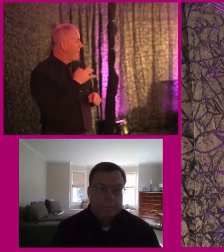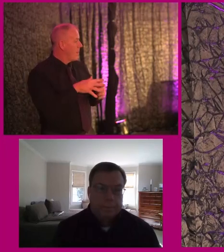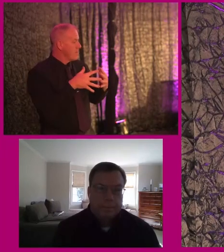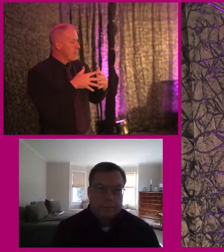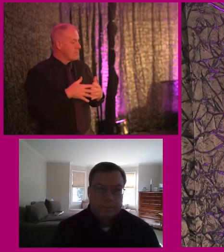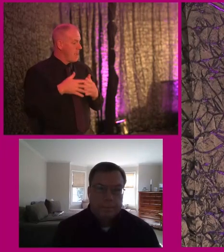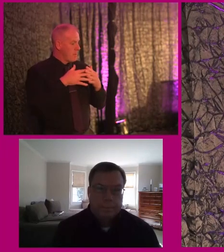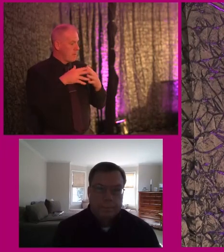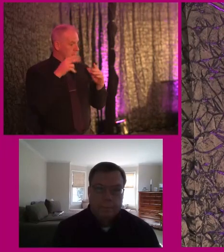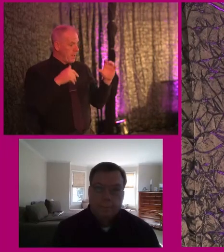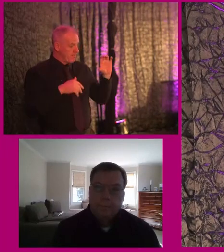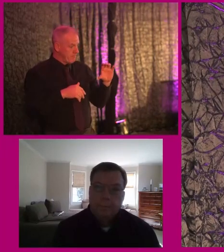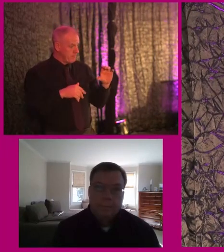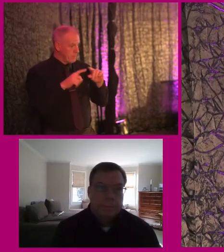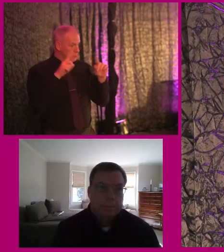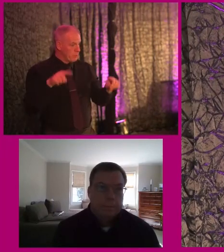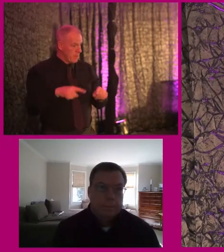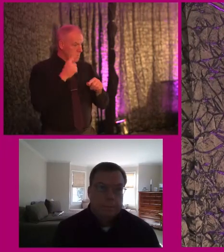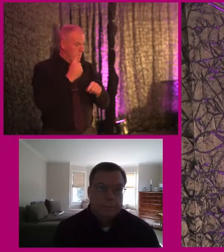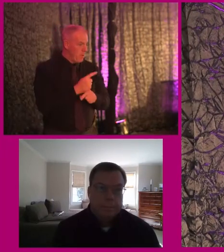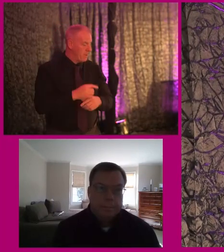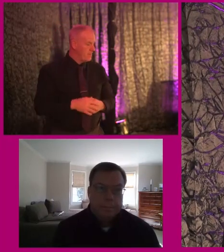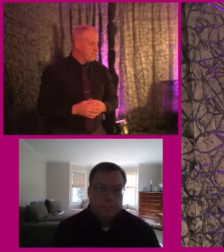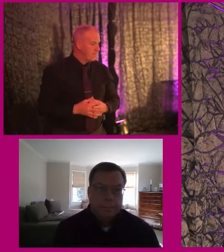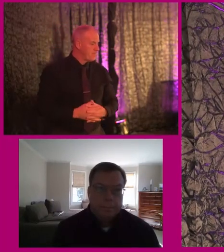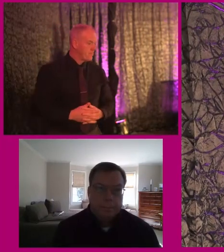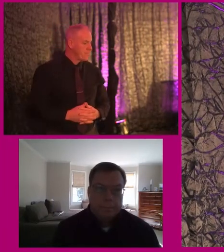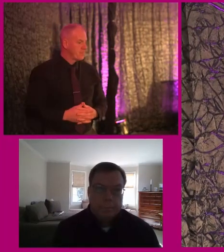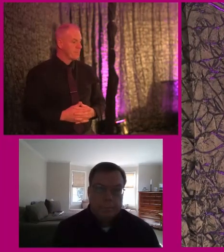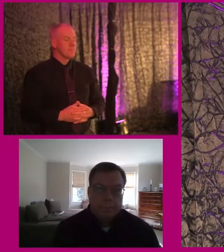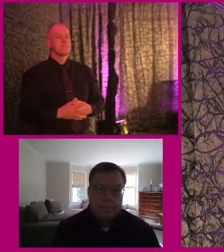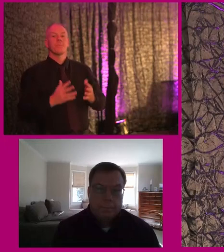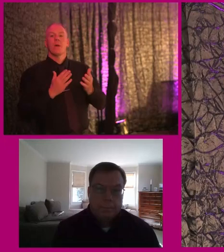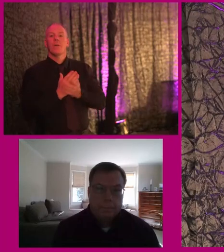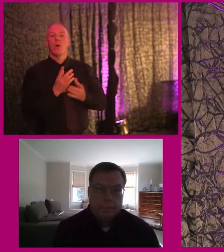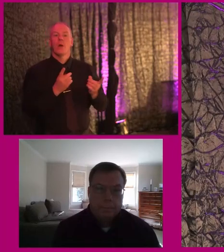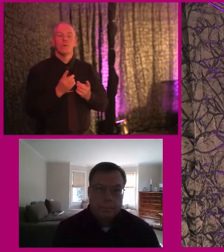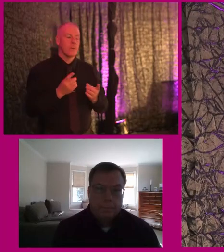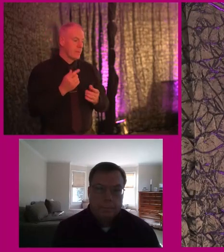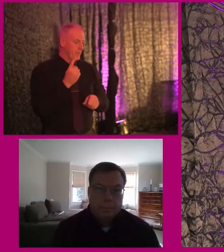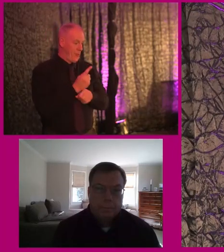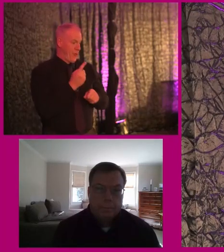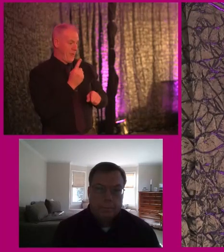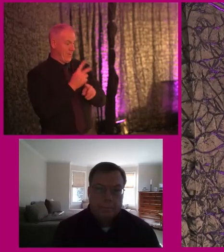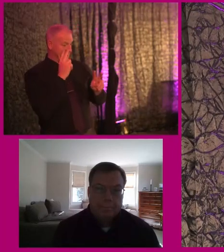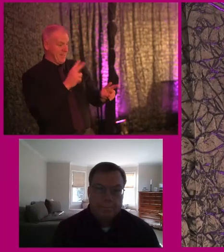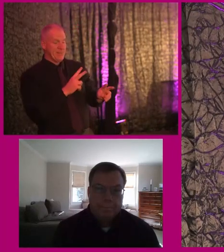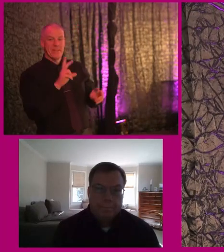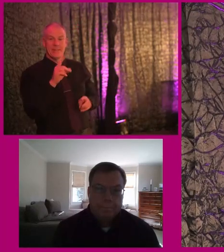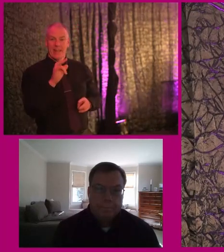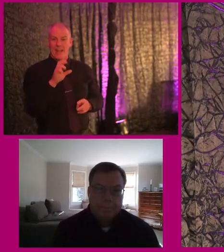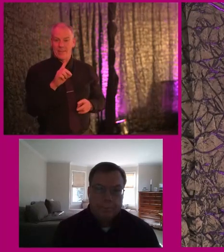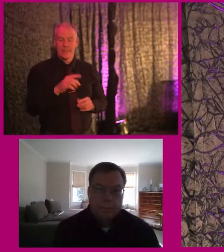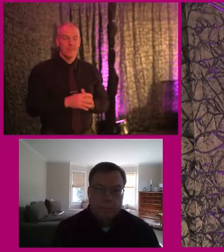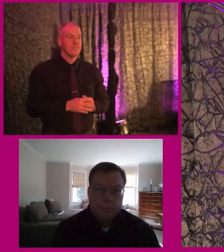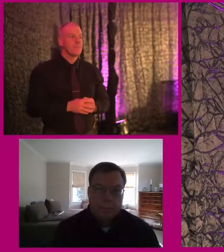I don't know if we can bring him up on the screen. As we're doing so, I think, yes, here's David now. Again,